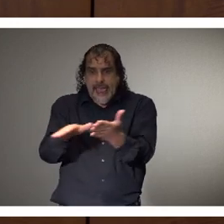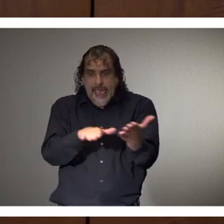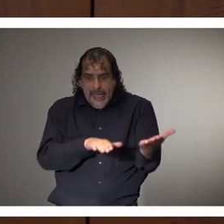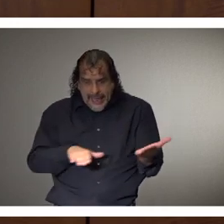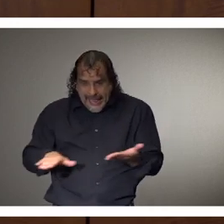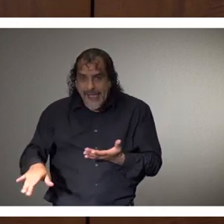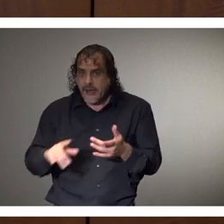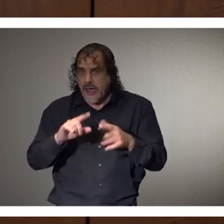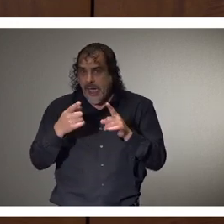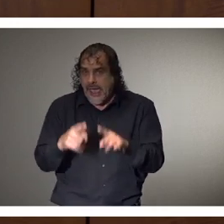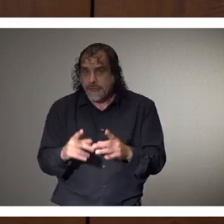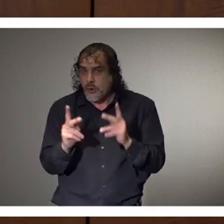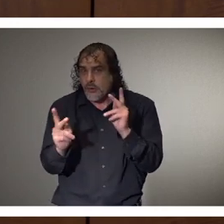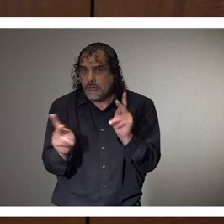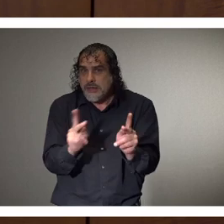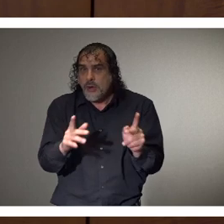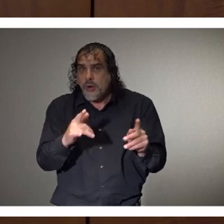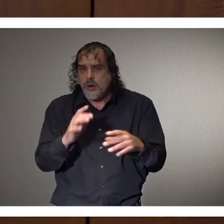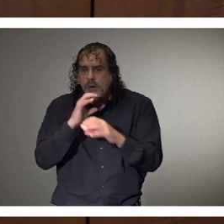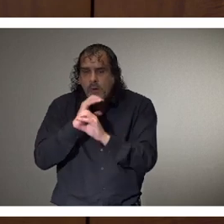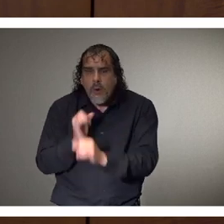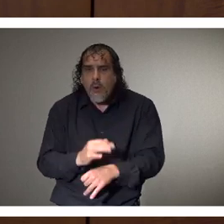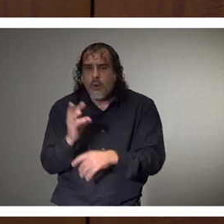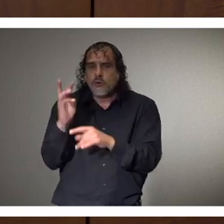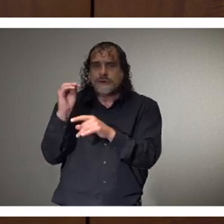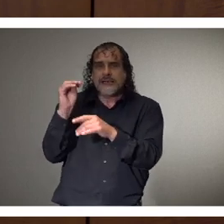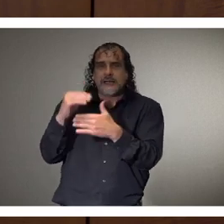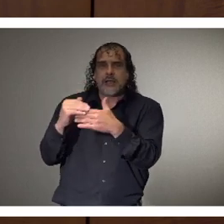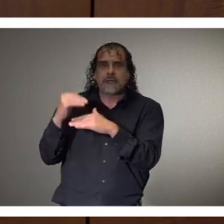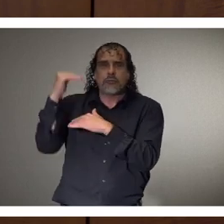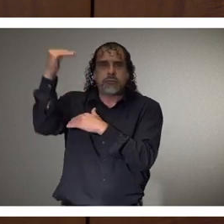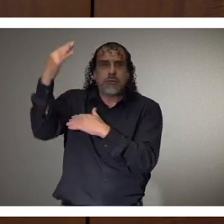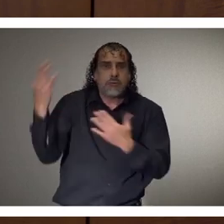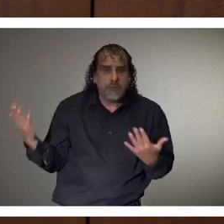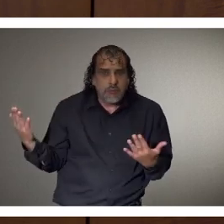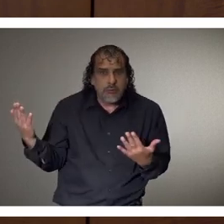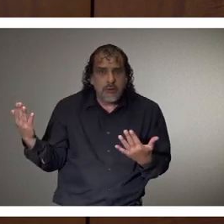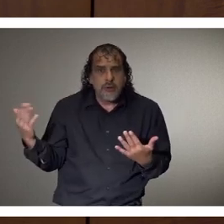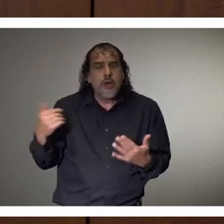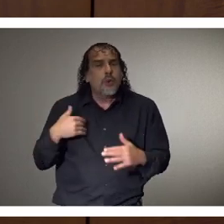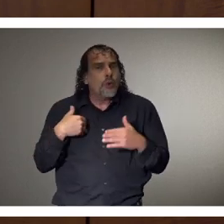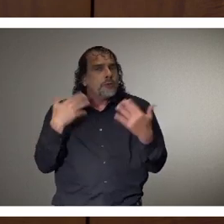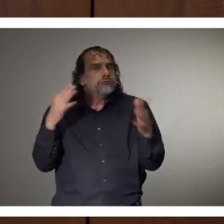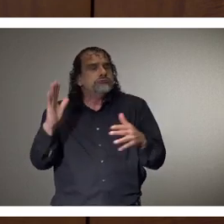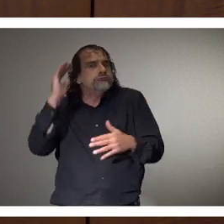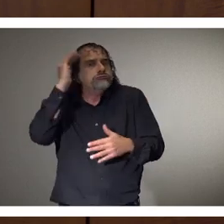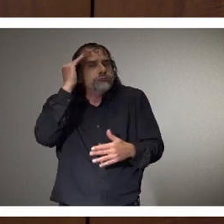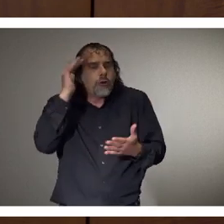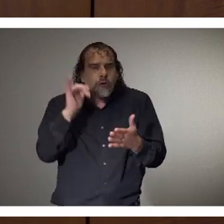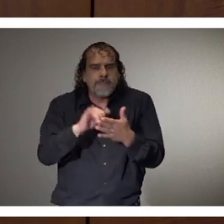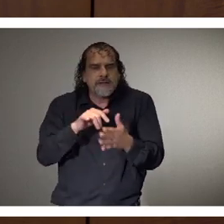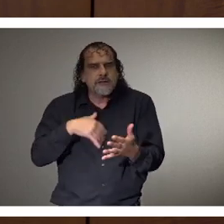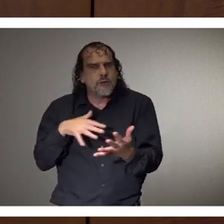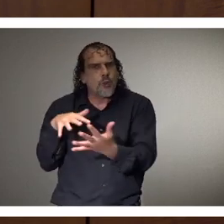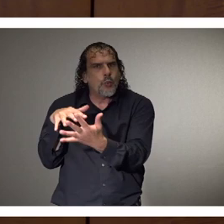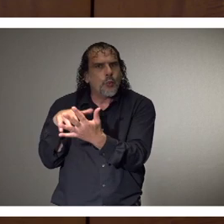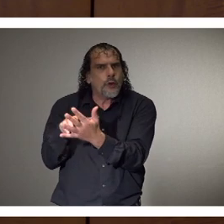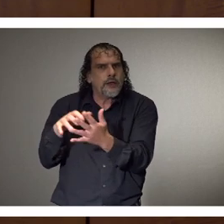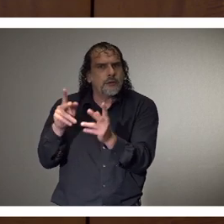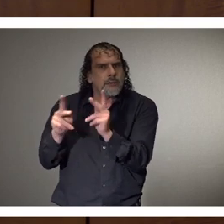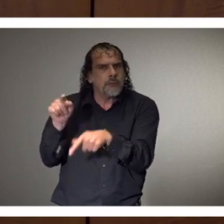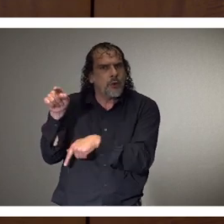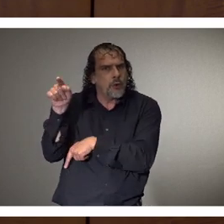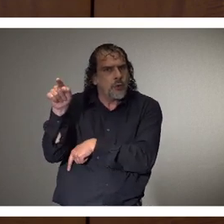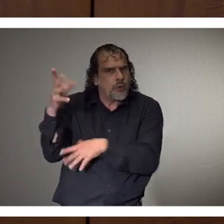in individuals who are 60 and over. Um, we already know that this is a vulnerable population. Uh, we've